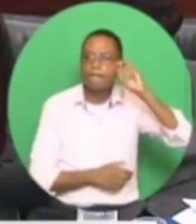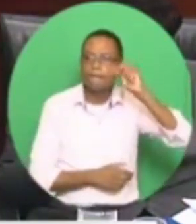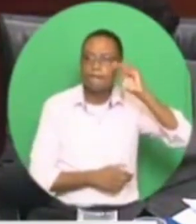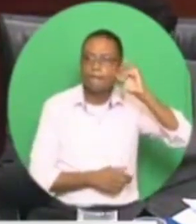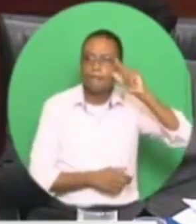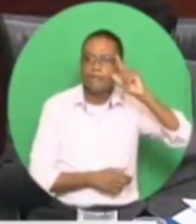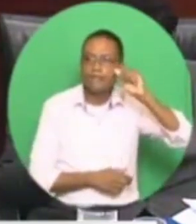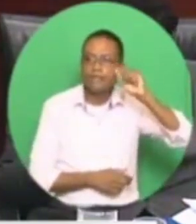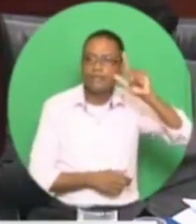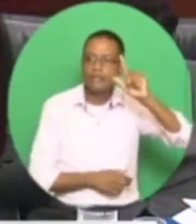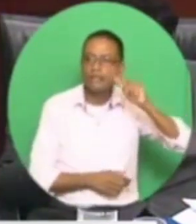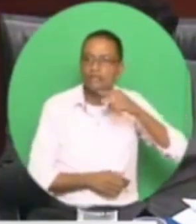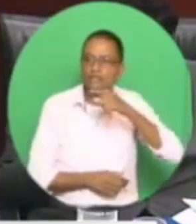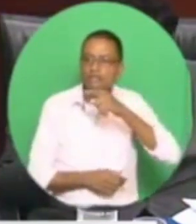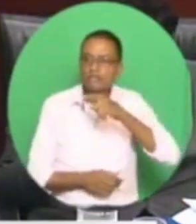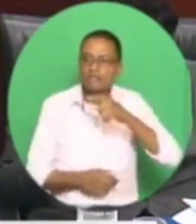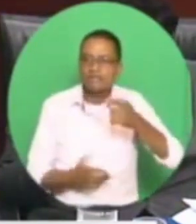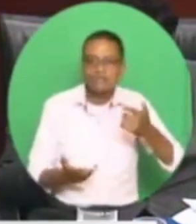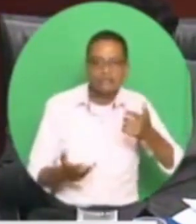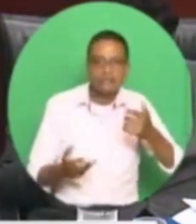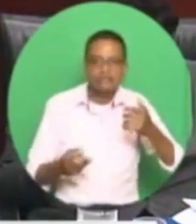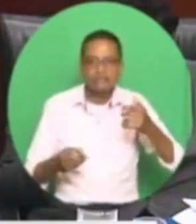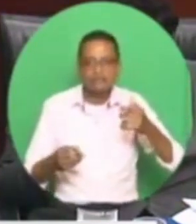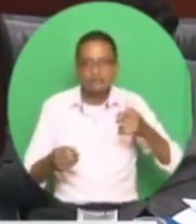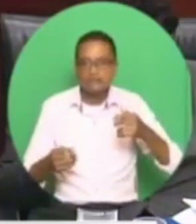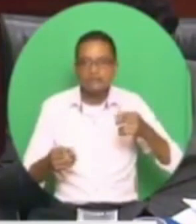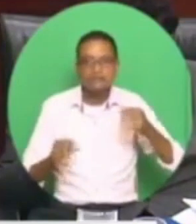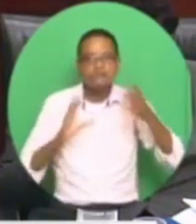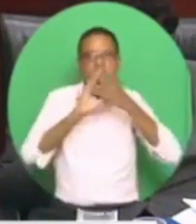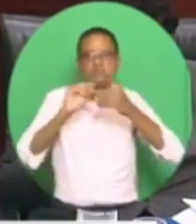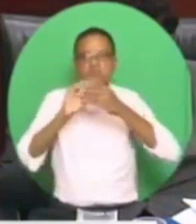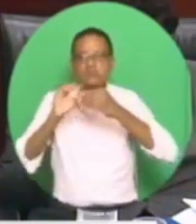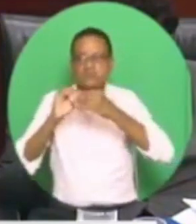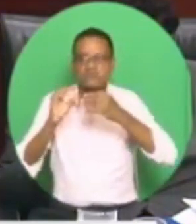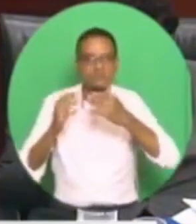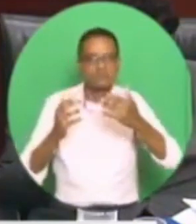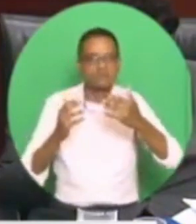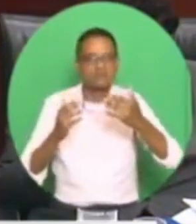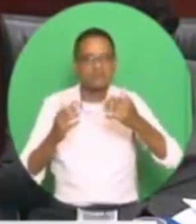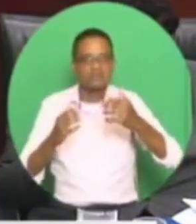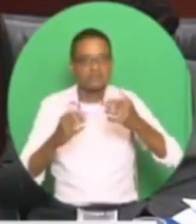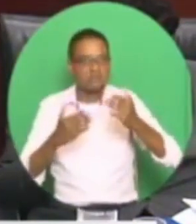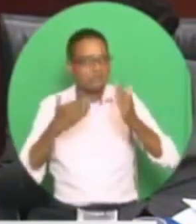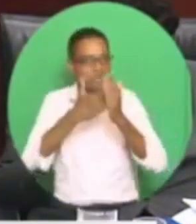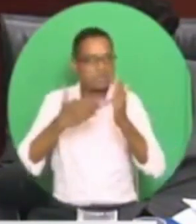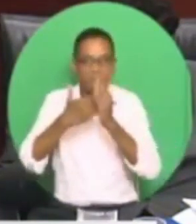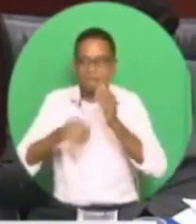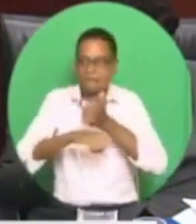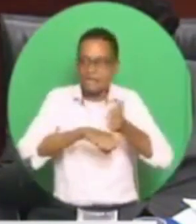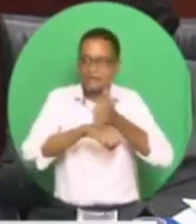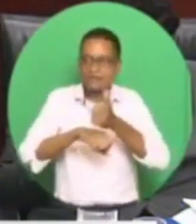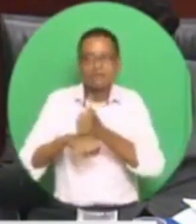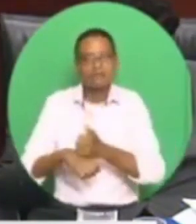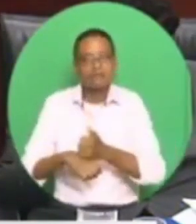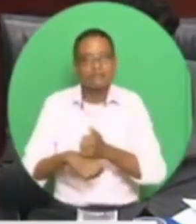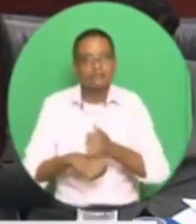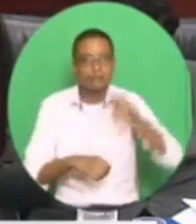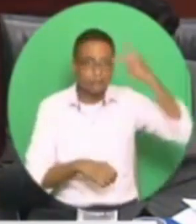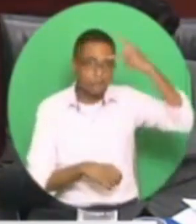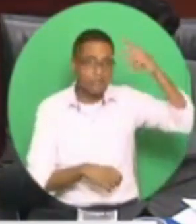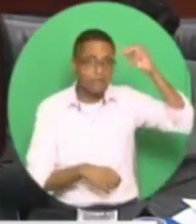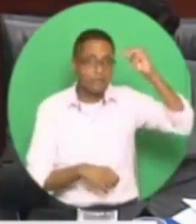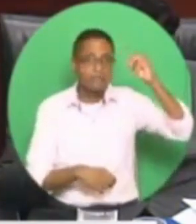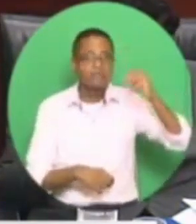October 9th. That is one year and one week to this day. Prime Minister responds in parliament, I have no U.S. bank